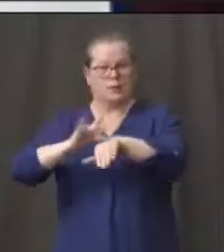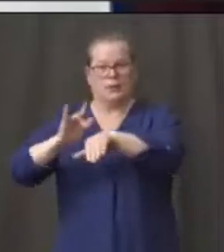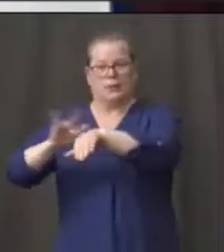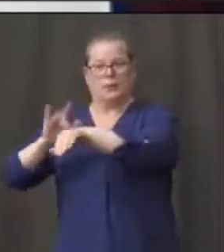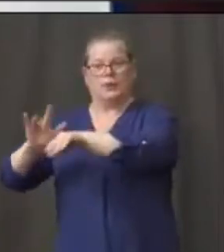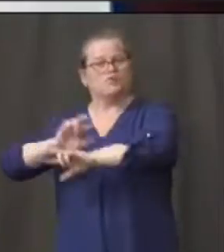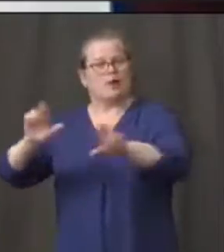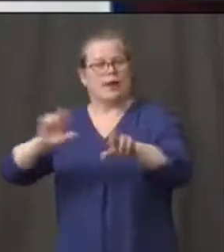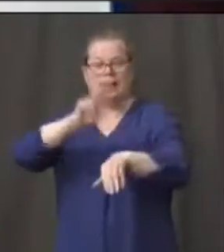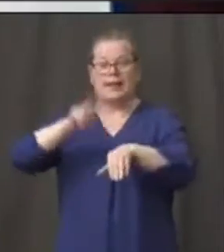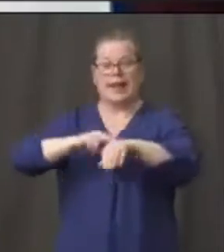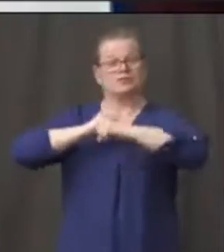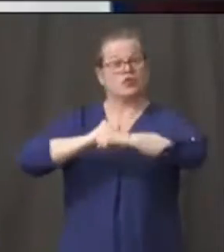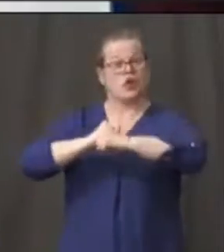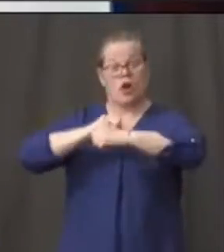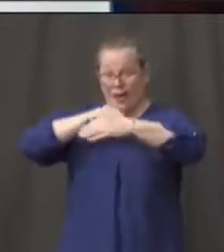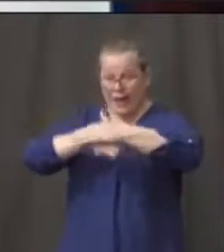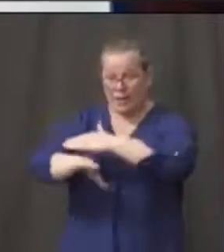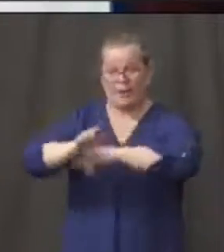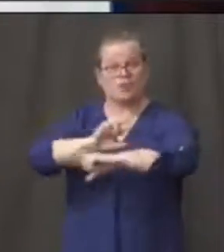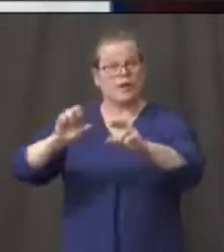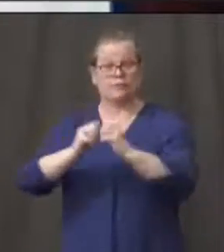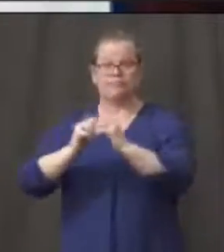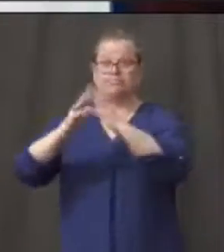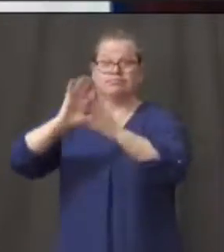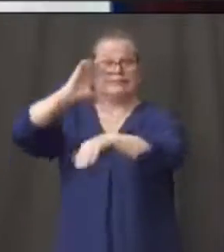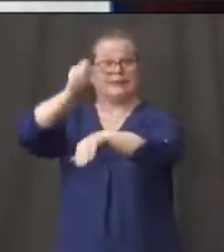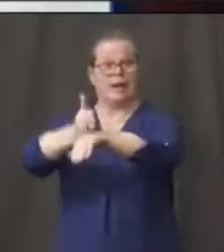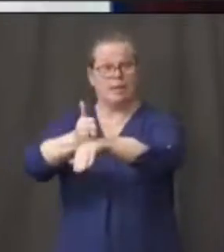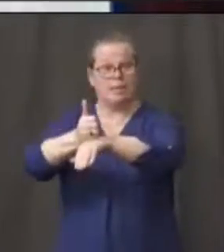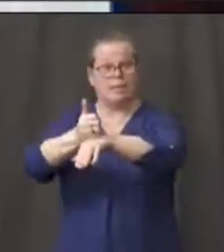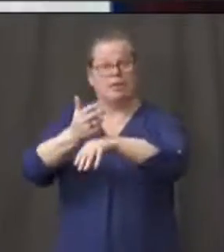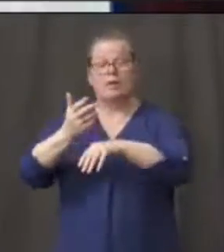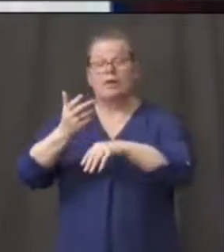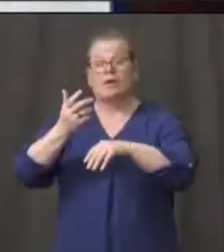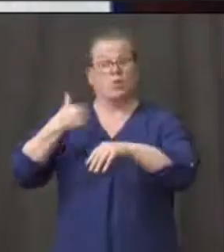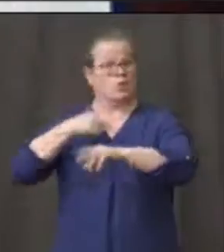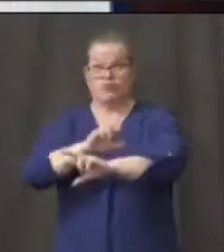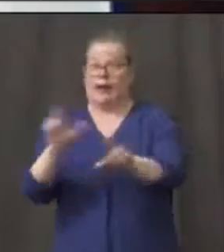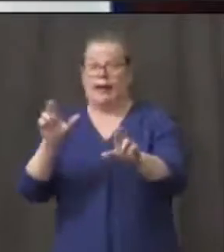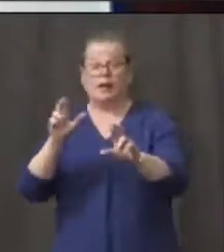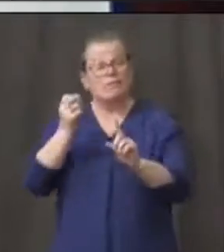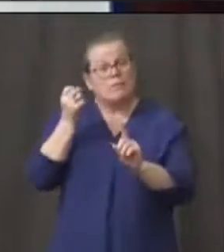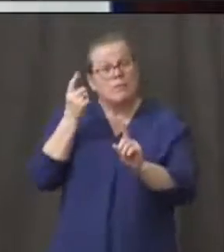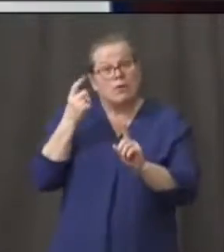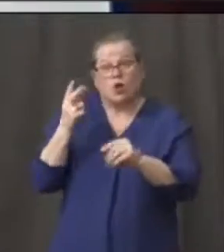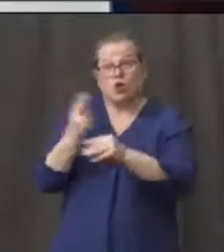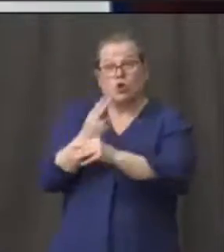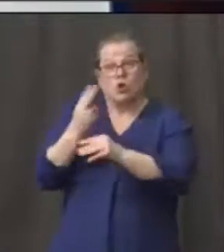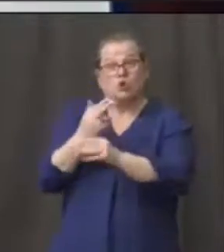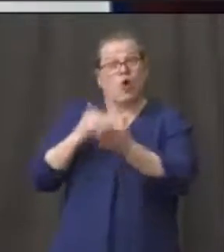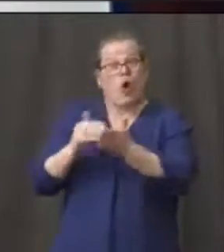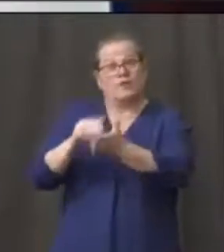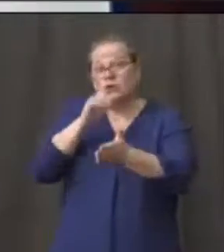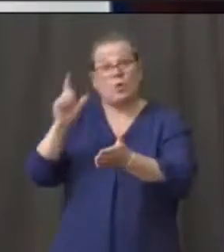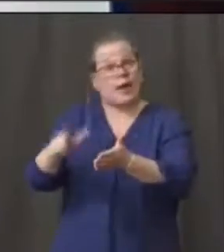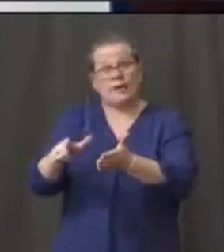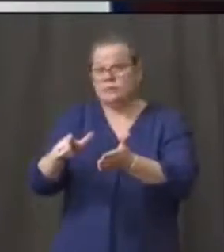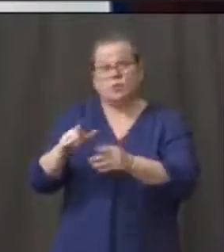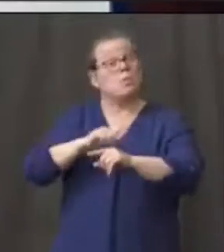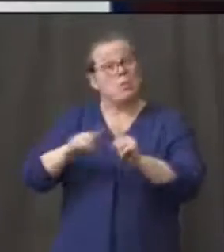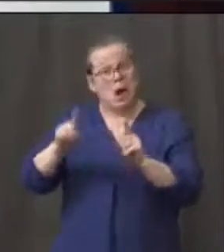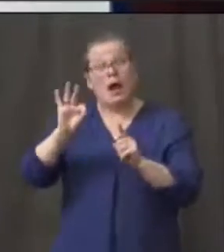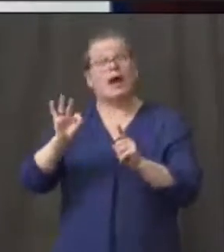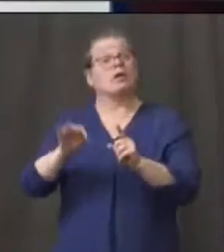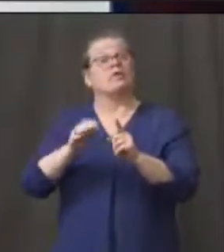facility. And we were ready. We unfortunately haven't had to use it much. But if there is an additional problem later on, if there's another flare up,